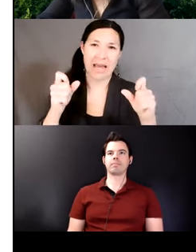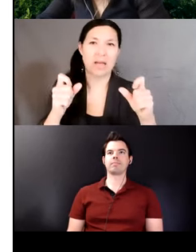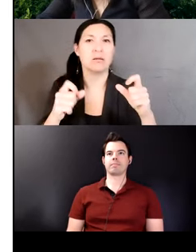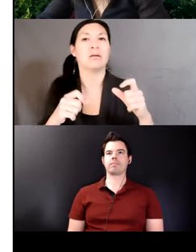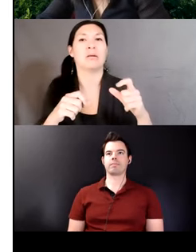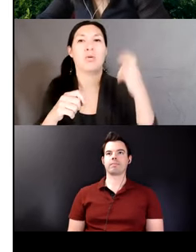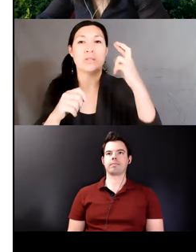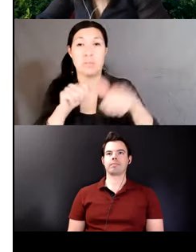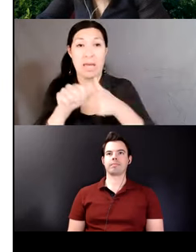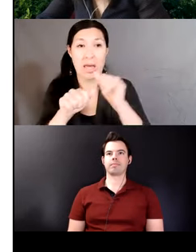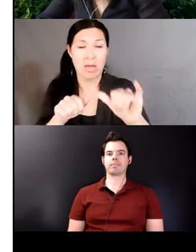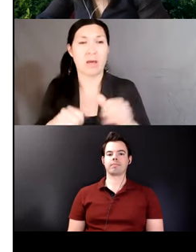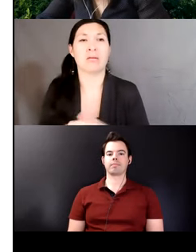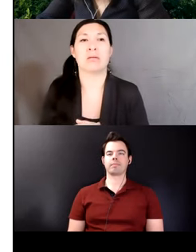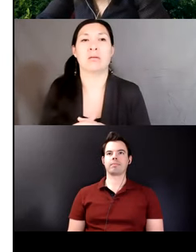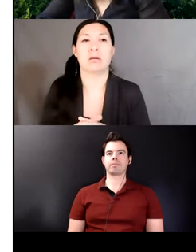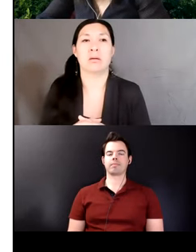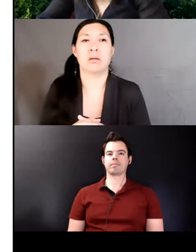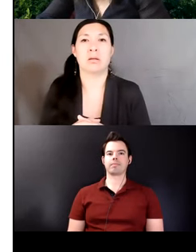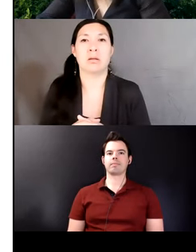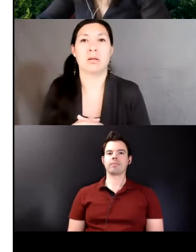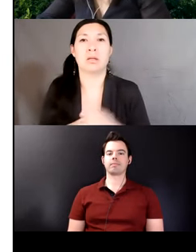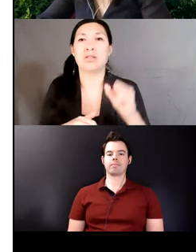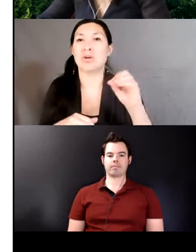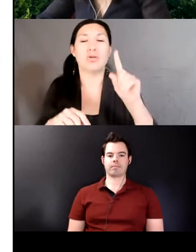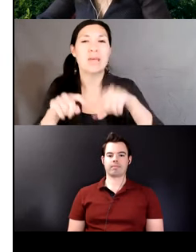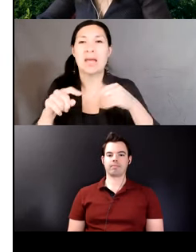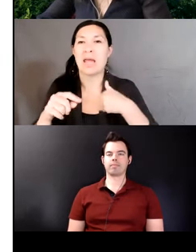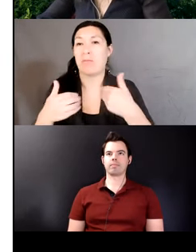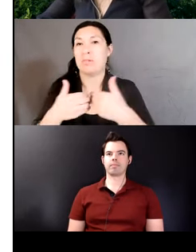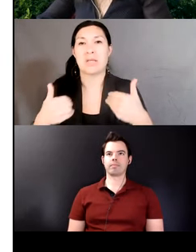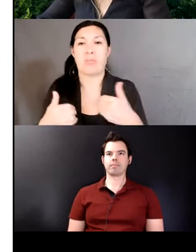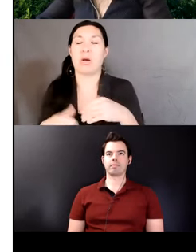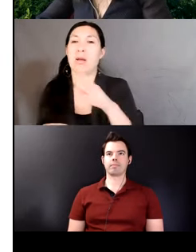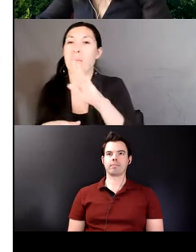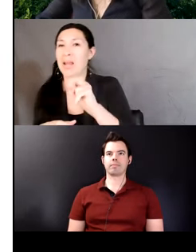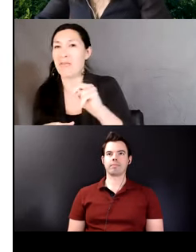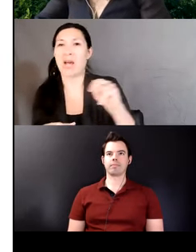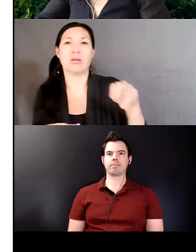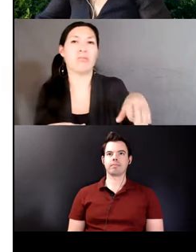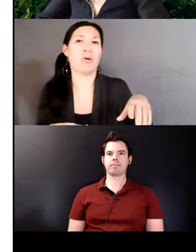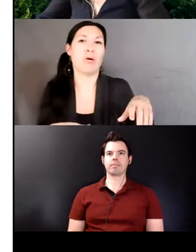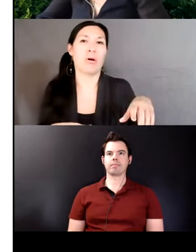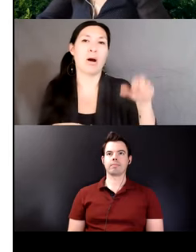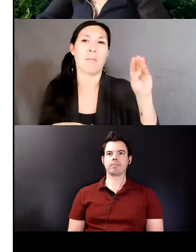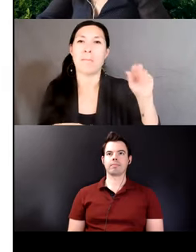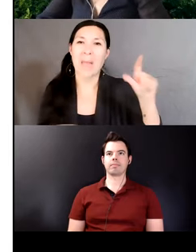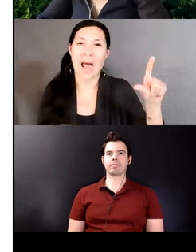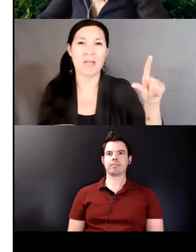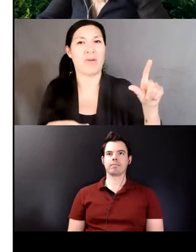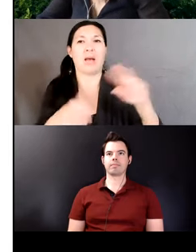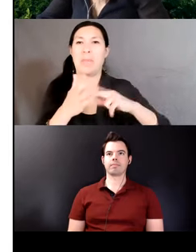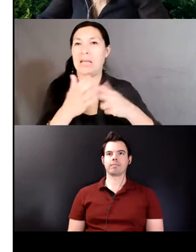interpret a reflexive or a benefactive meaning separately. My second argument to claim this is a